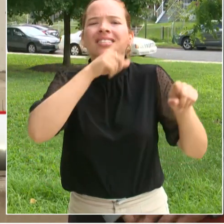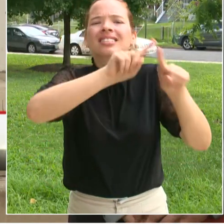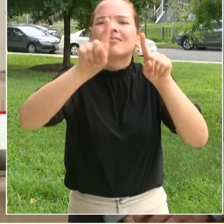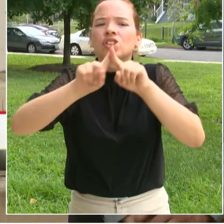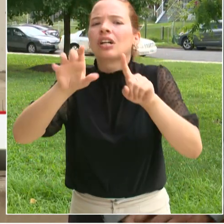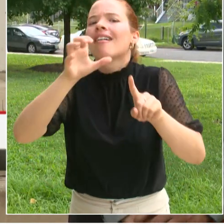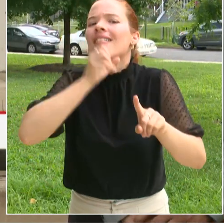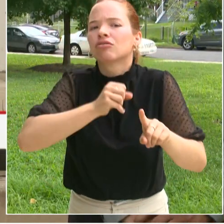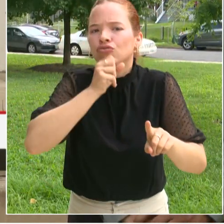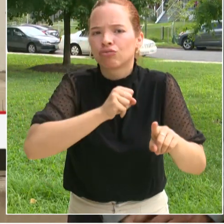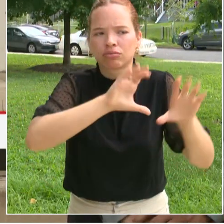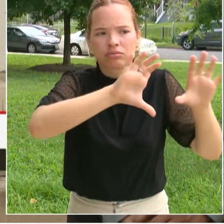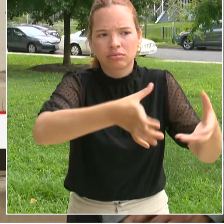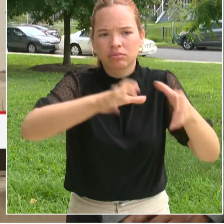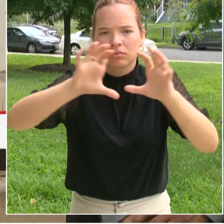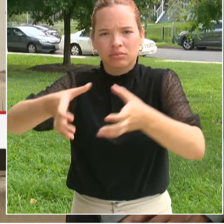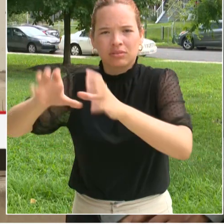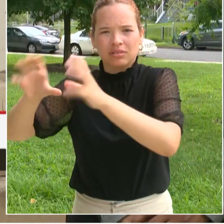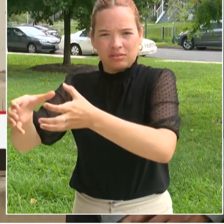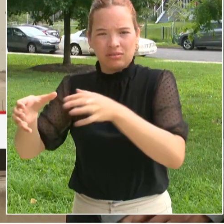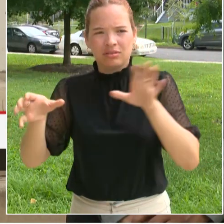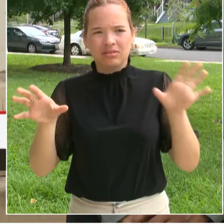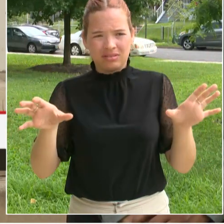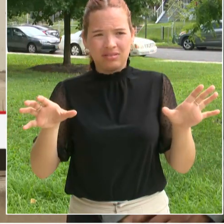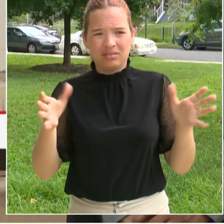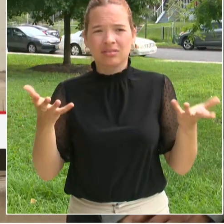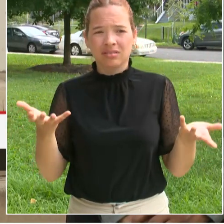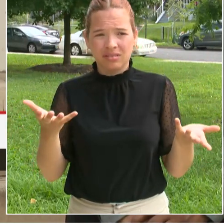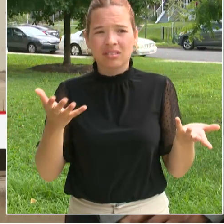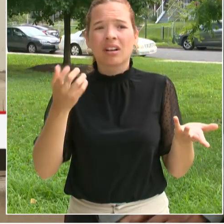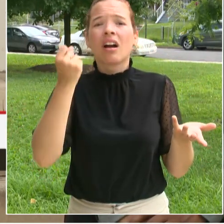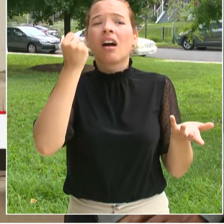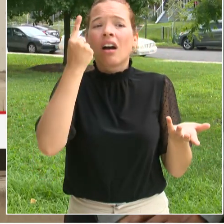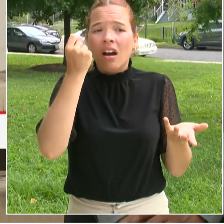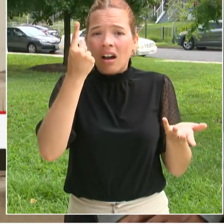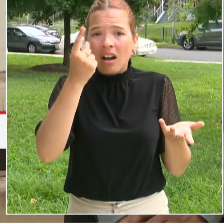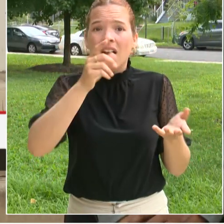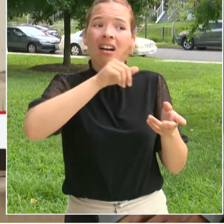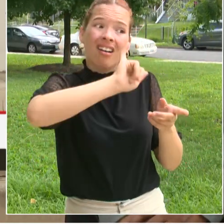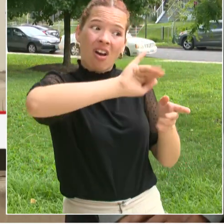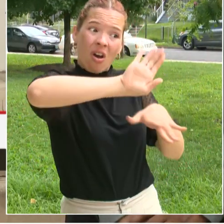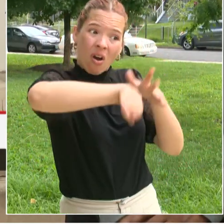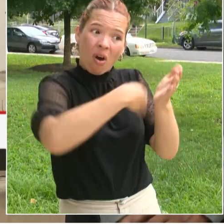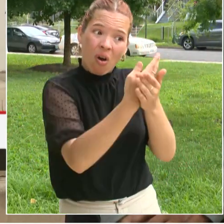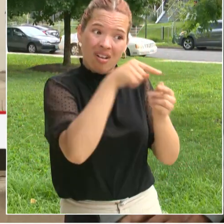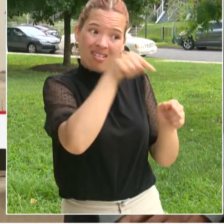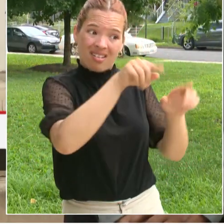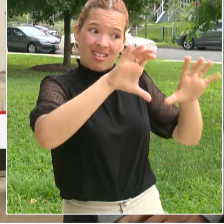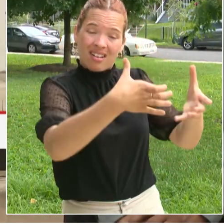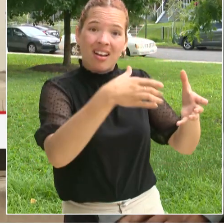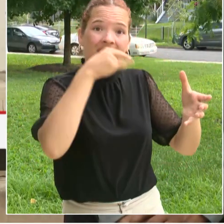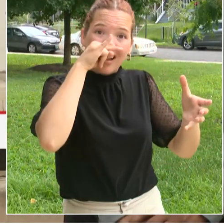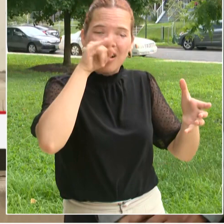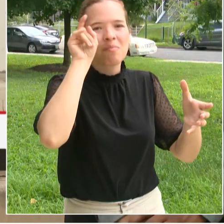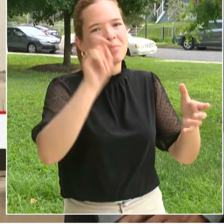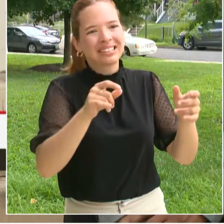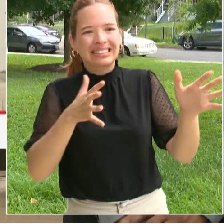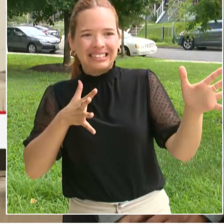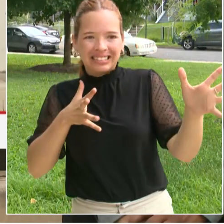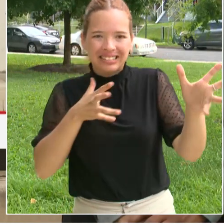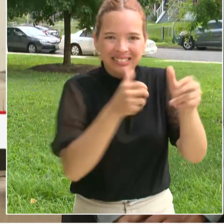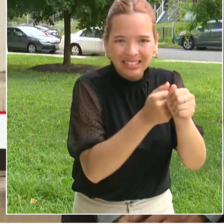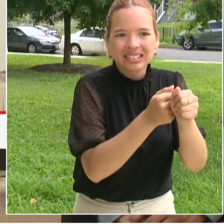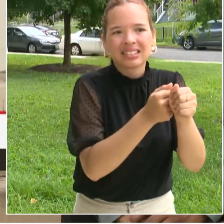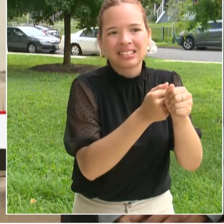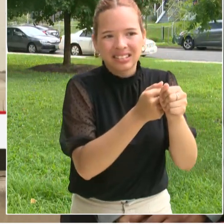up to date and compliant with their vaccine requirements, but for families it can be confusing. There are a lot of visits, a lot of